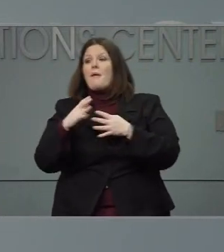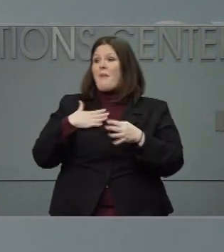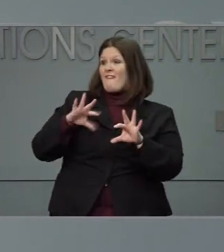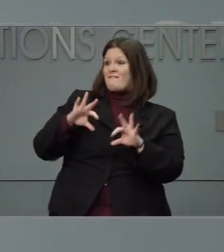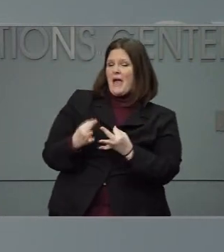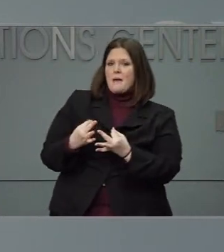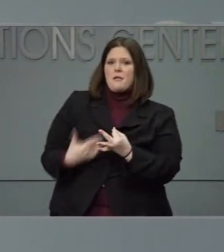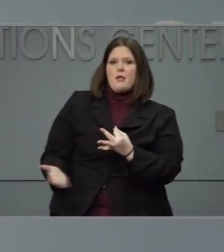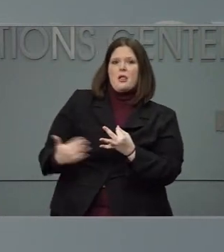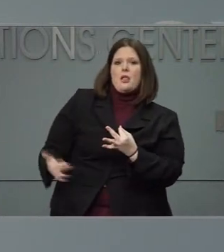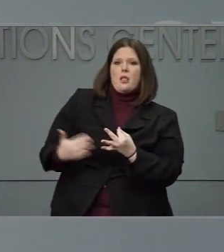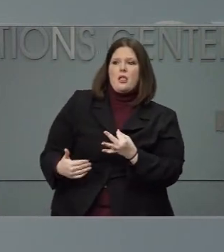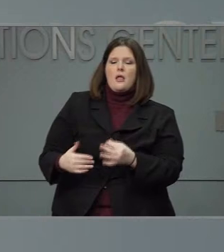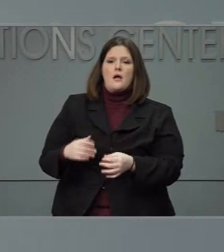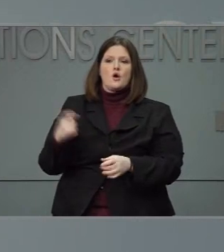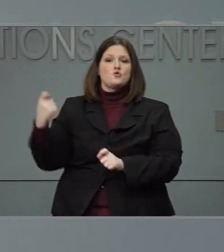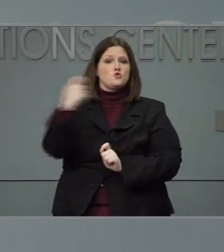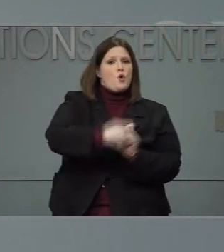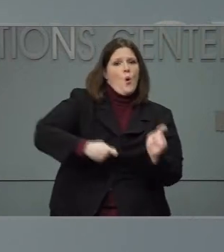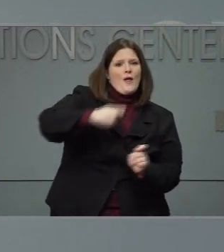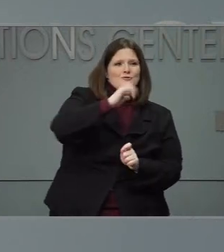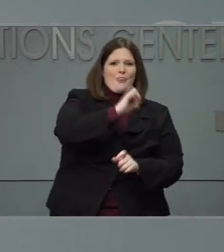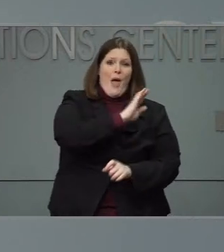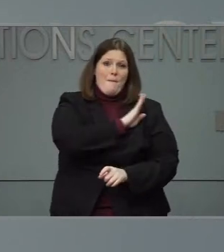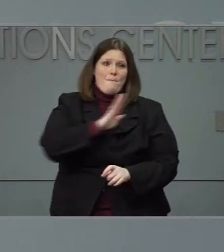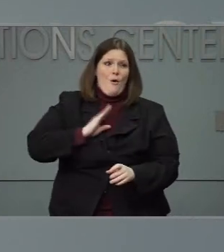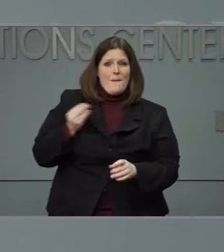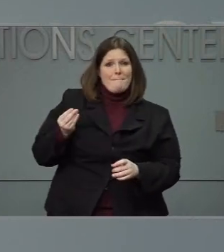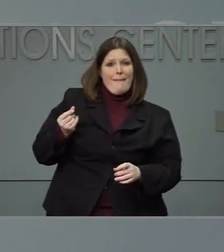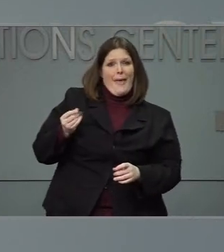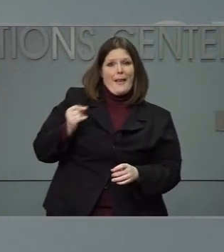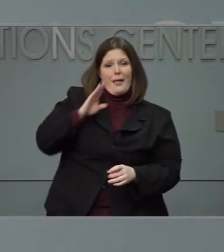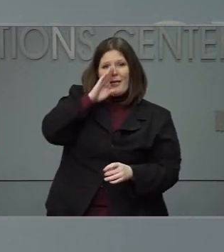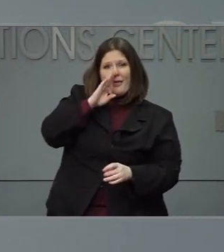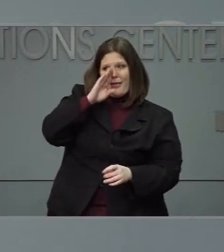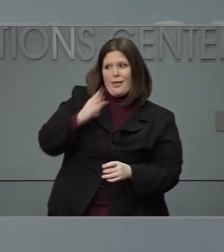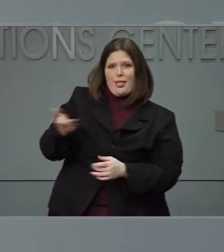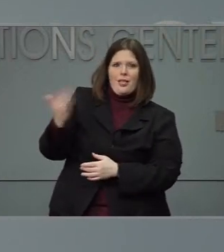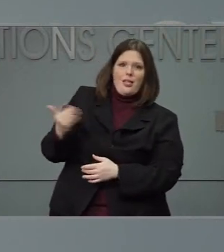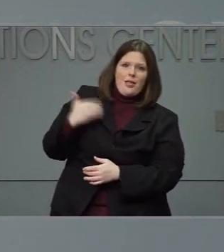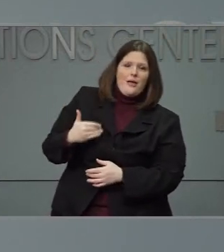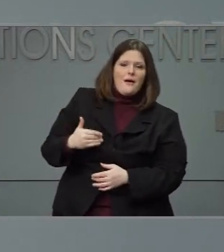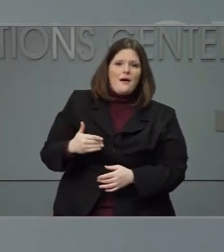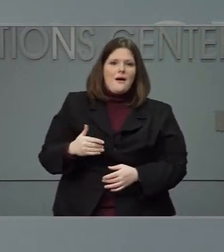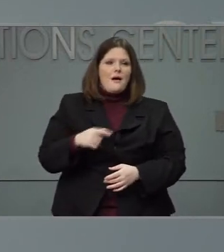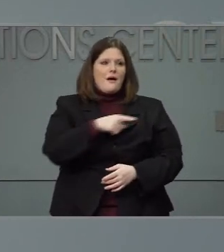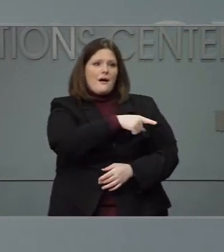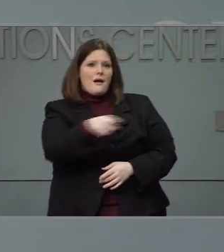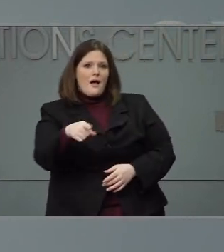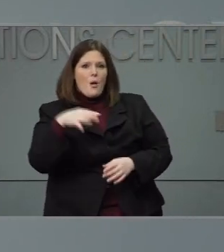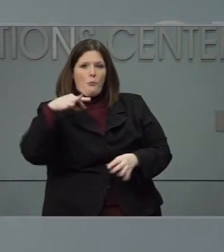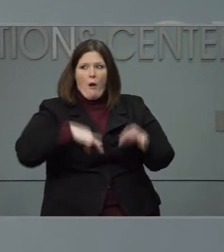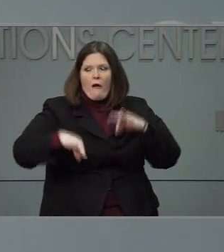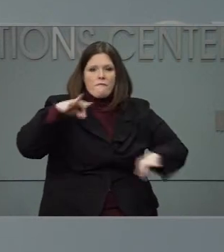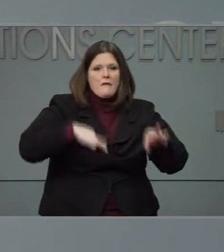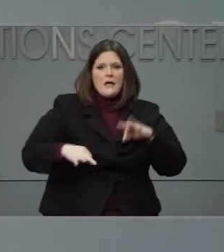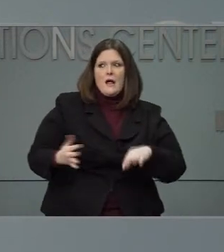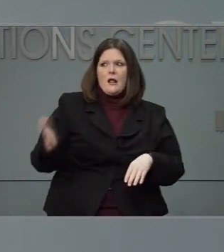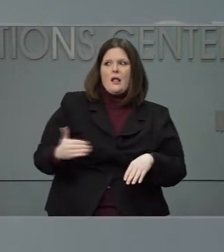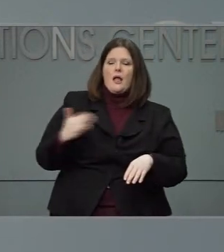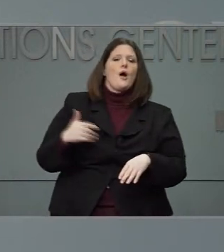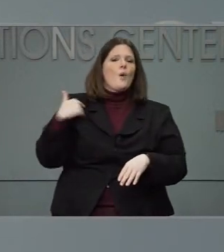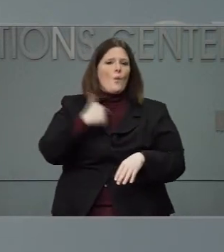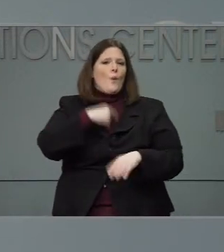member, a donor, a board member, and particularly concerned about seeing anyone profit financially from this. And that is